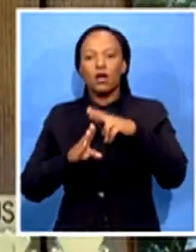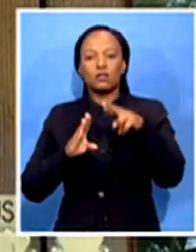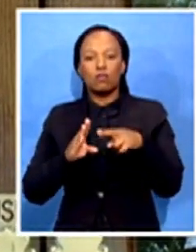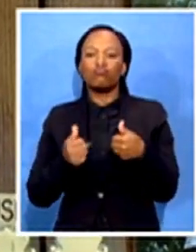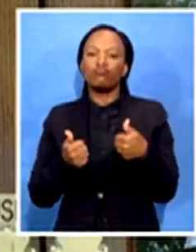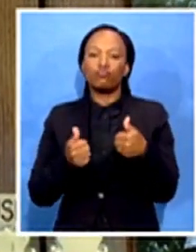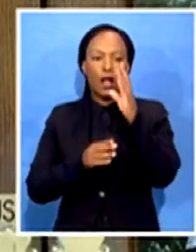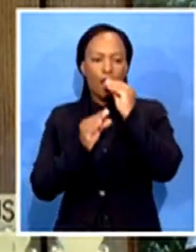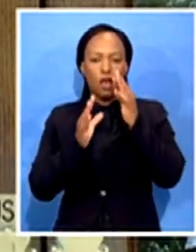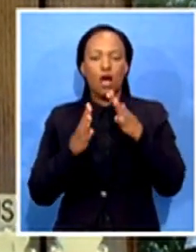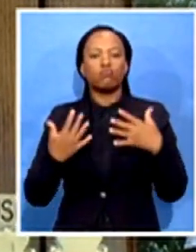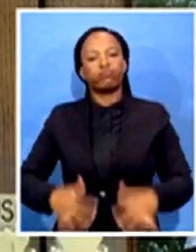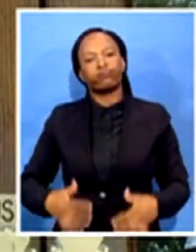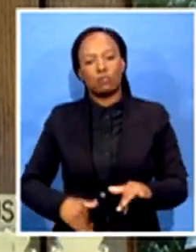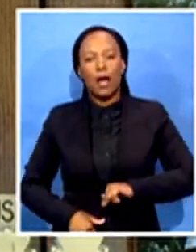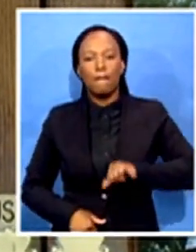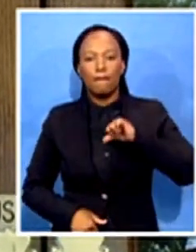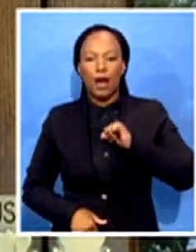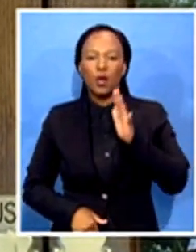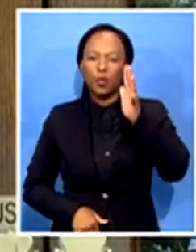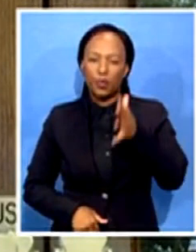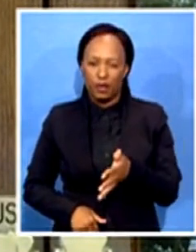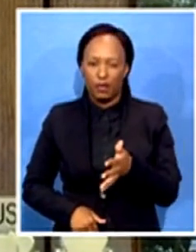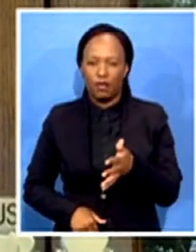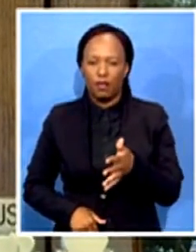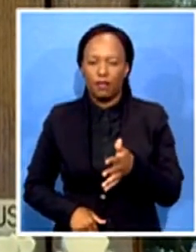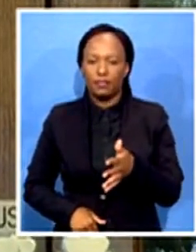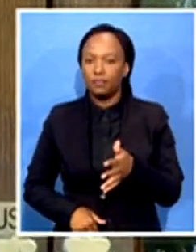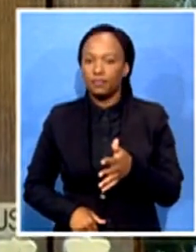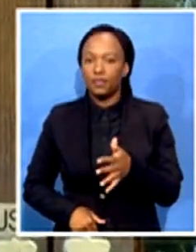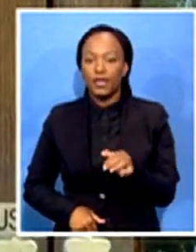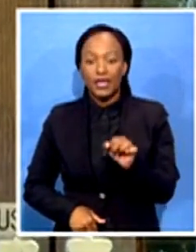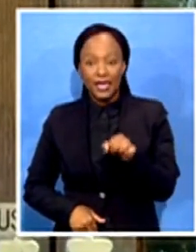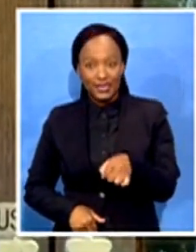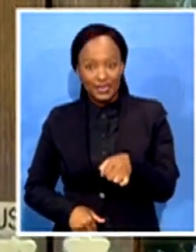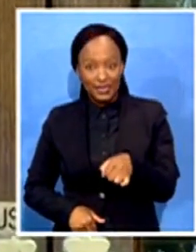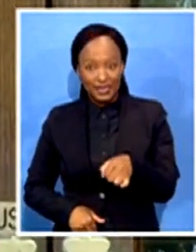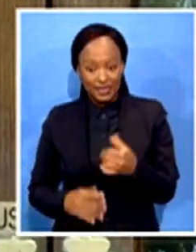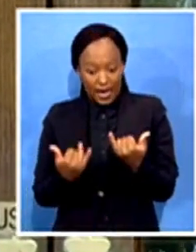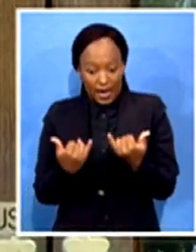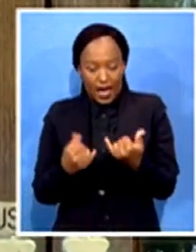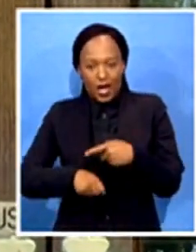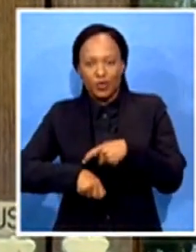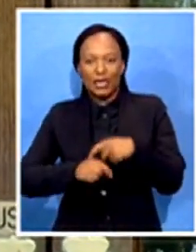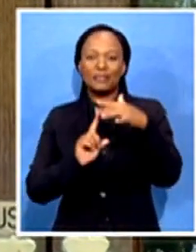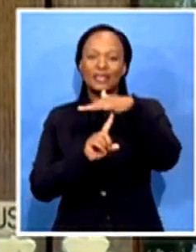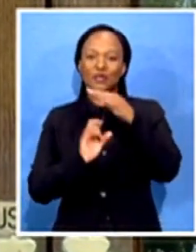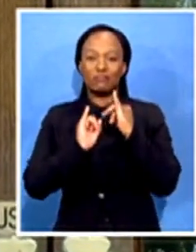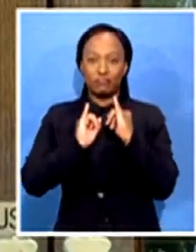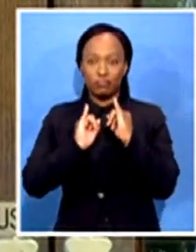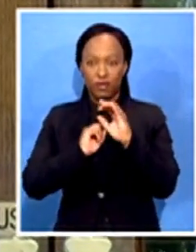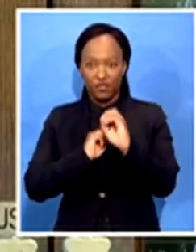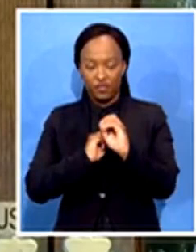we are saying, even though we are still under this condition, we are going to make sure that on the 23rd of February,